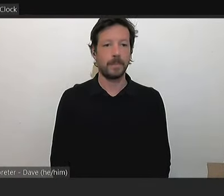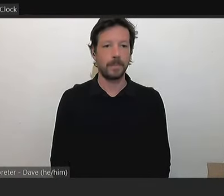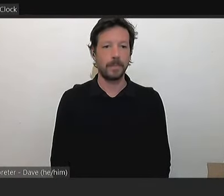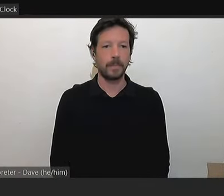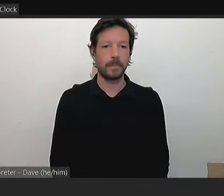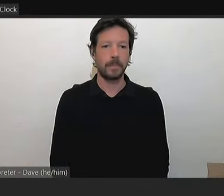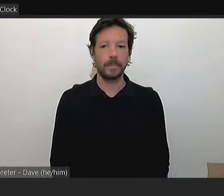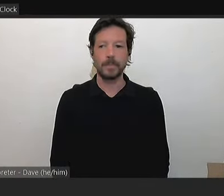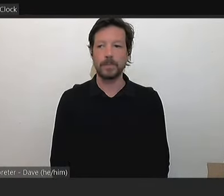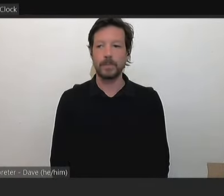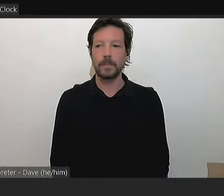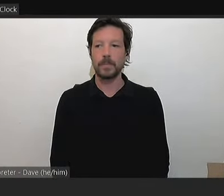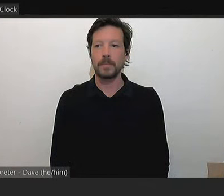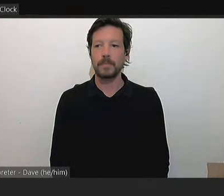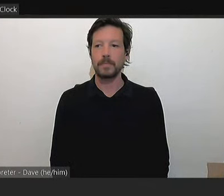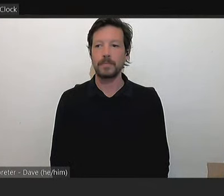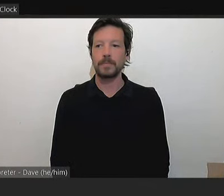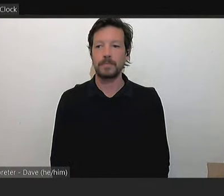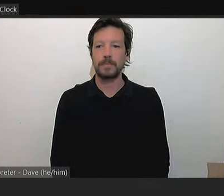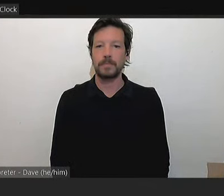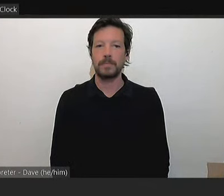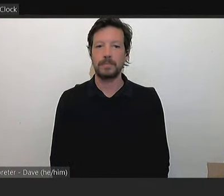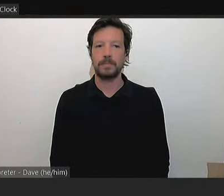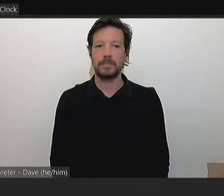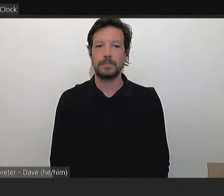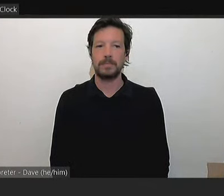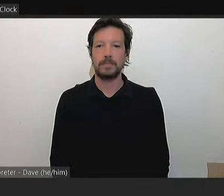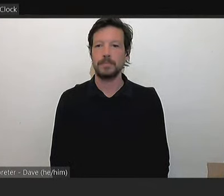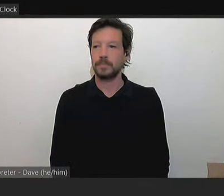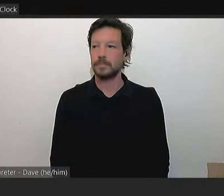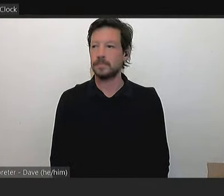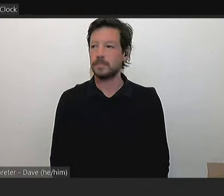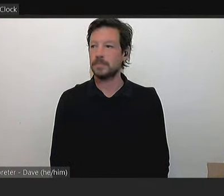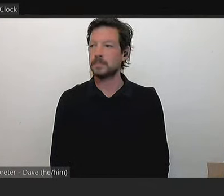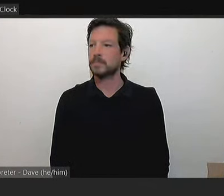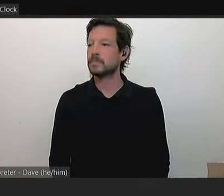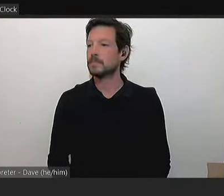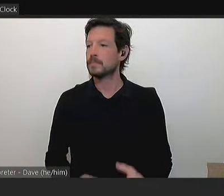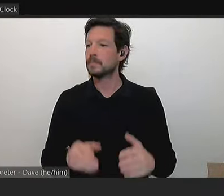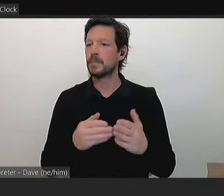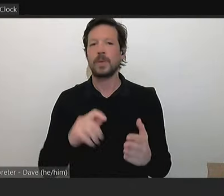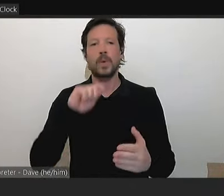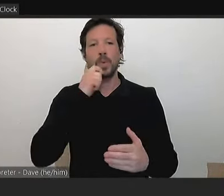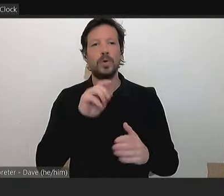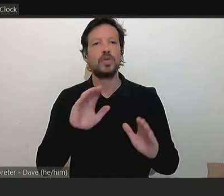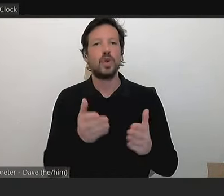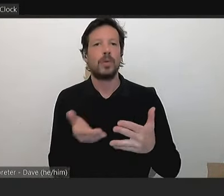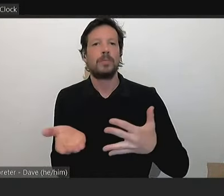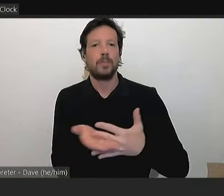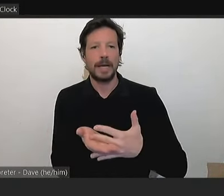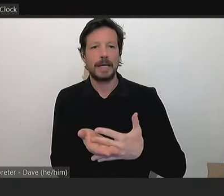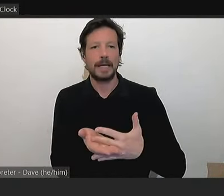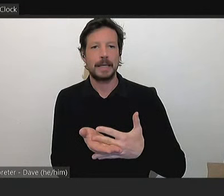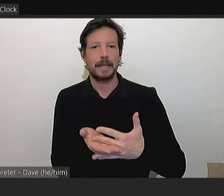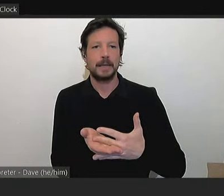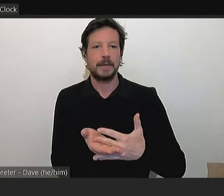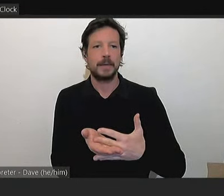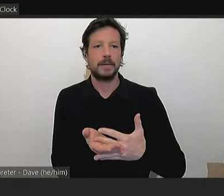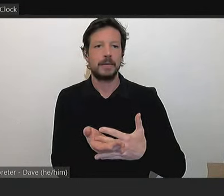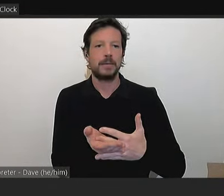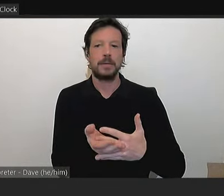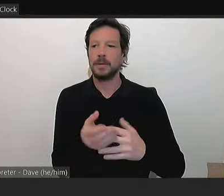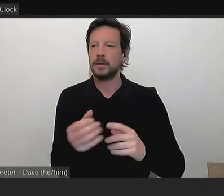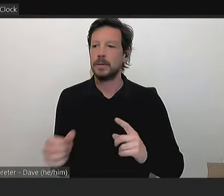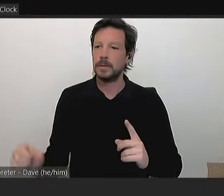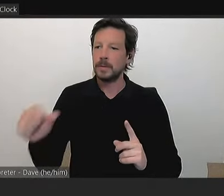Councillors, I'm asking if we can have a short break and we'll just come just back in about hopefully five